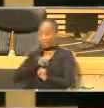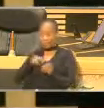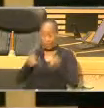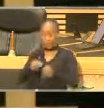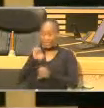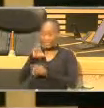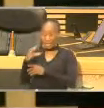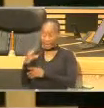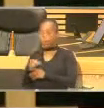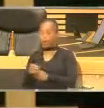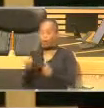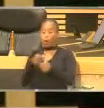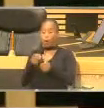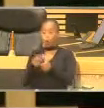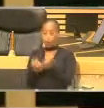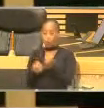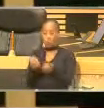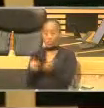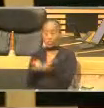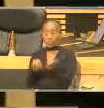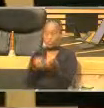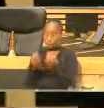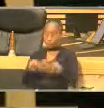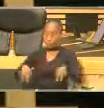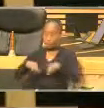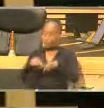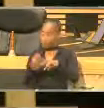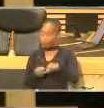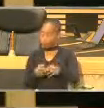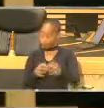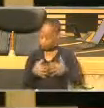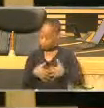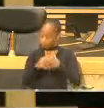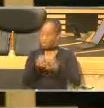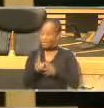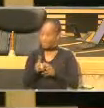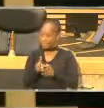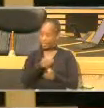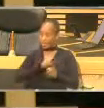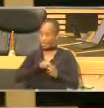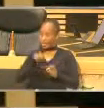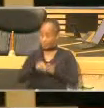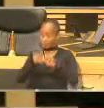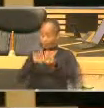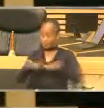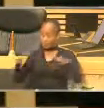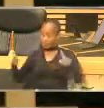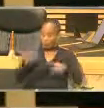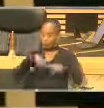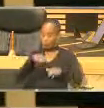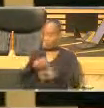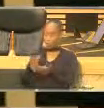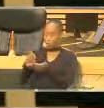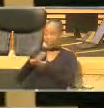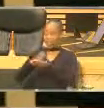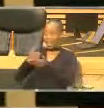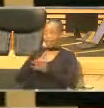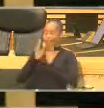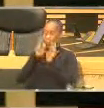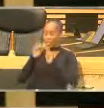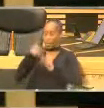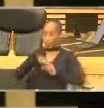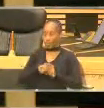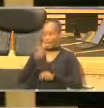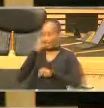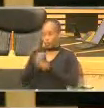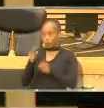Automotive, this forum, the Automotive Industry Forum because it will be a platform for us to share ideas. I'm supposed to have met